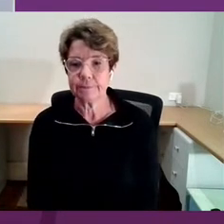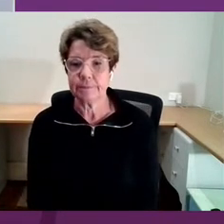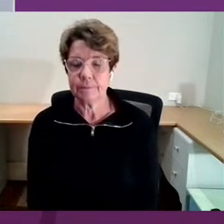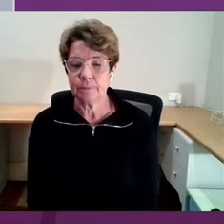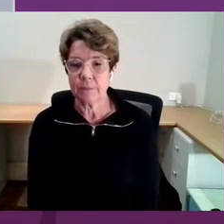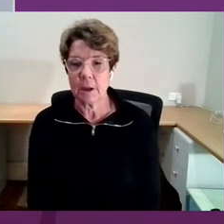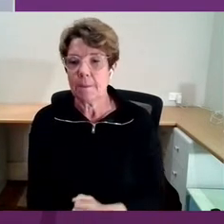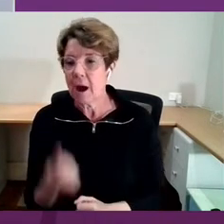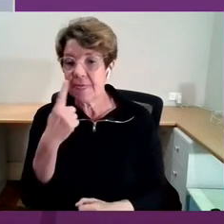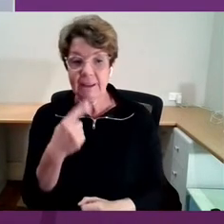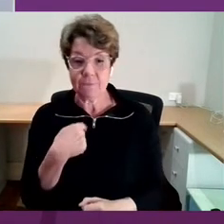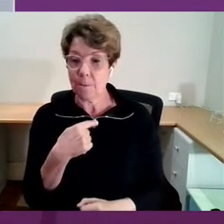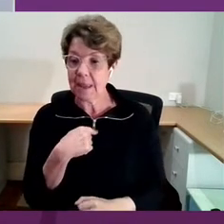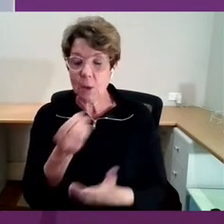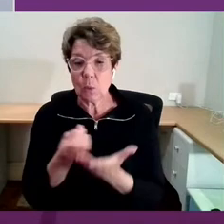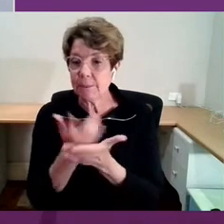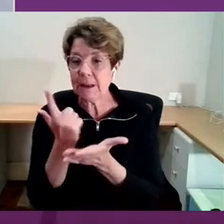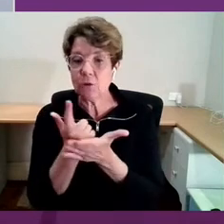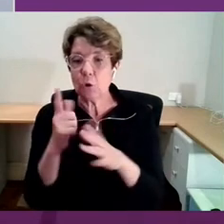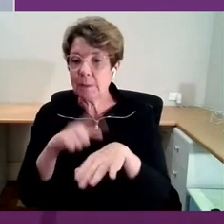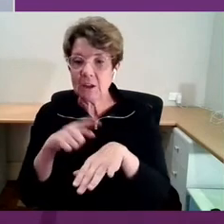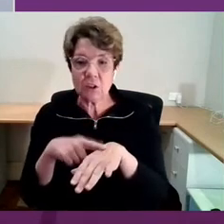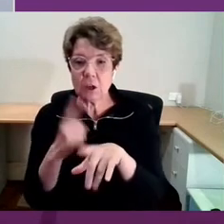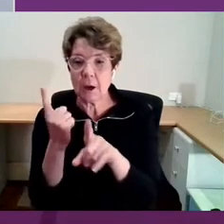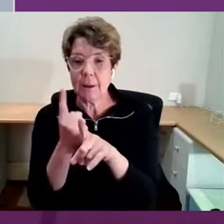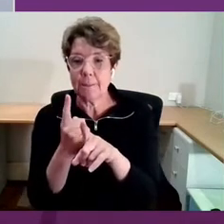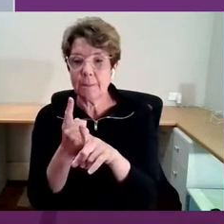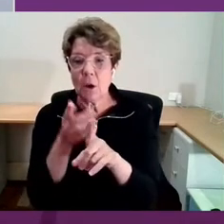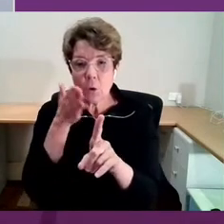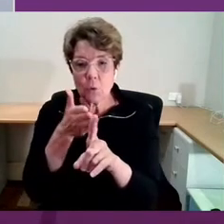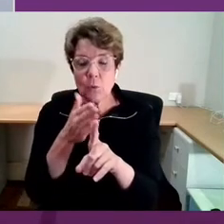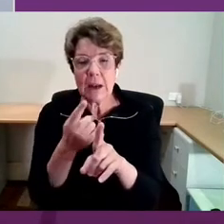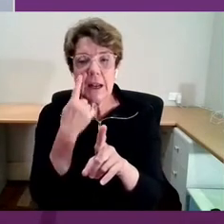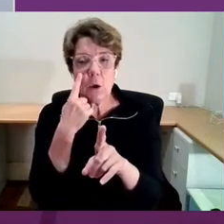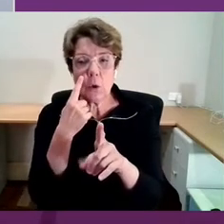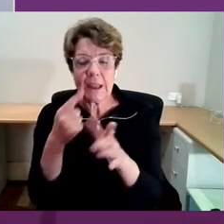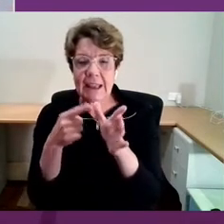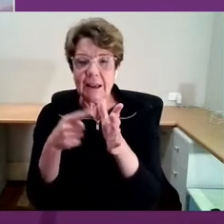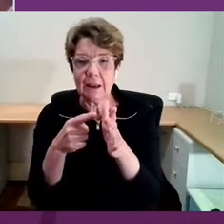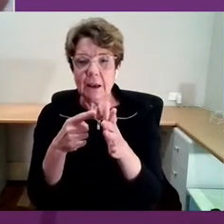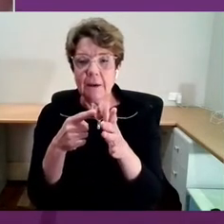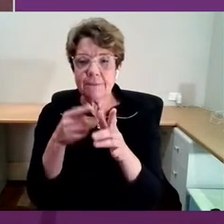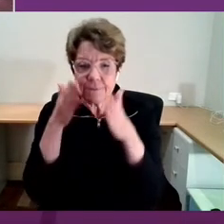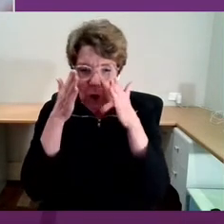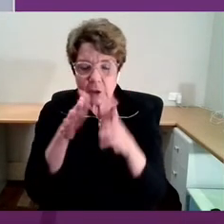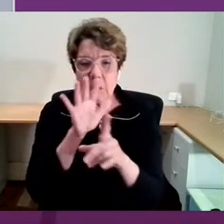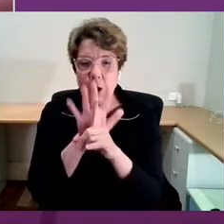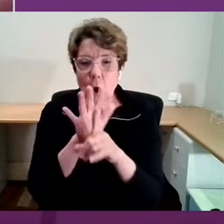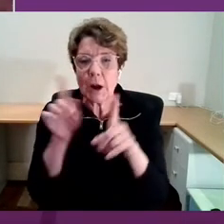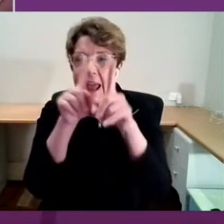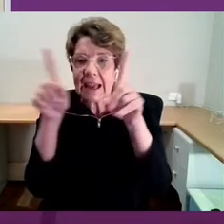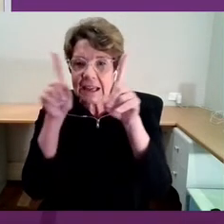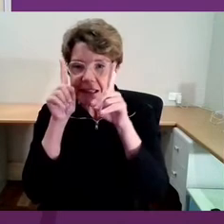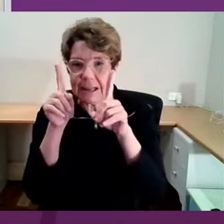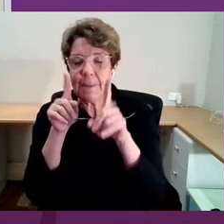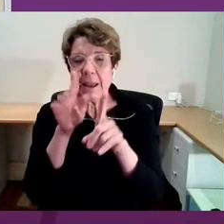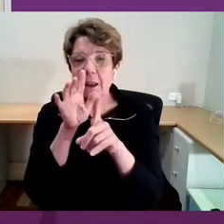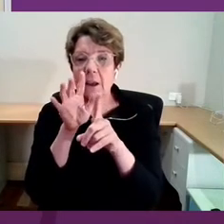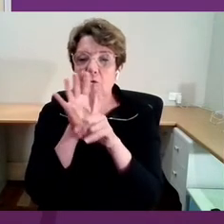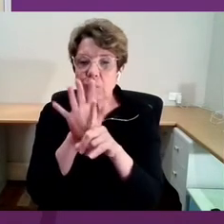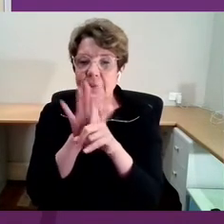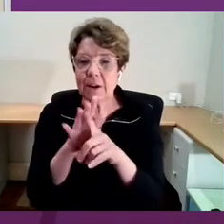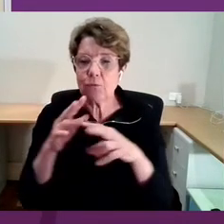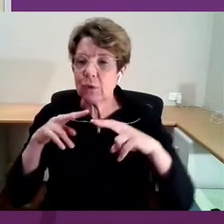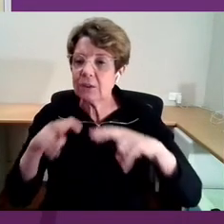much time focusing on academic-driven research. I mean, sorry, I'm not against academic-driven research.